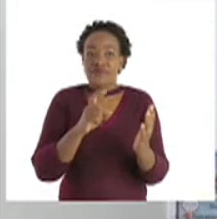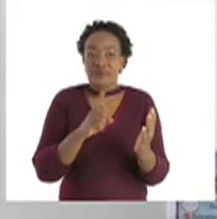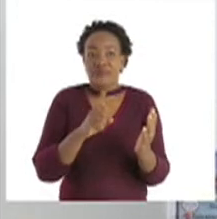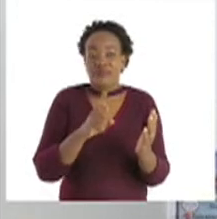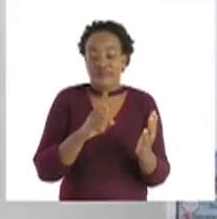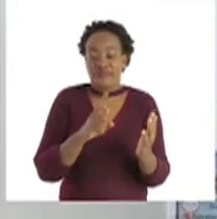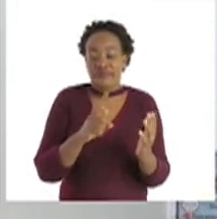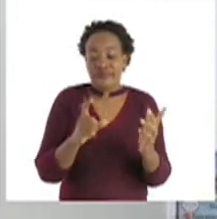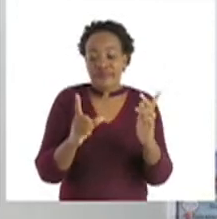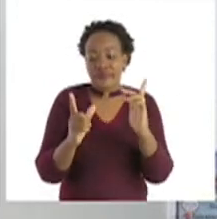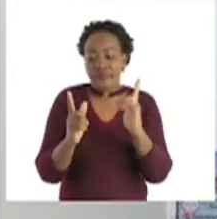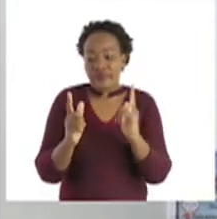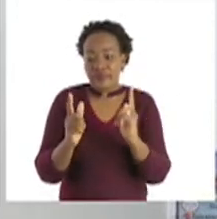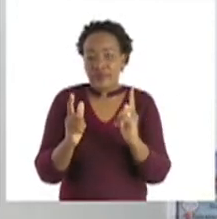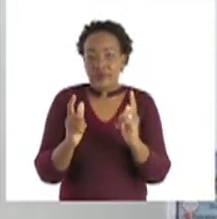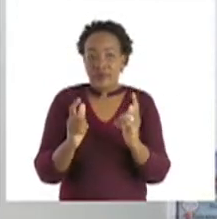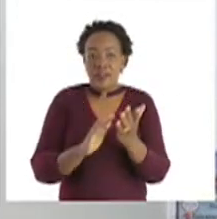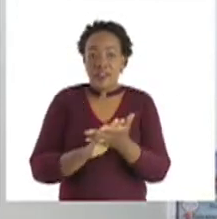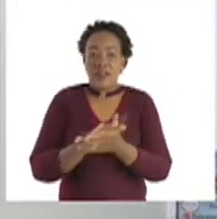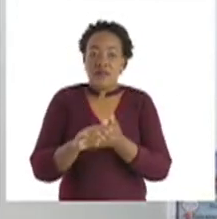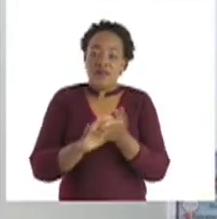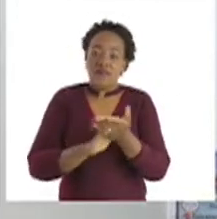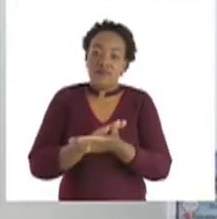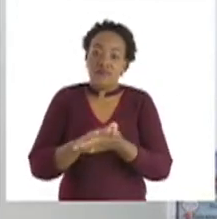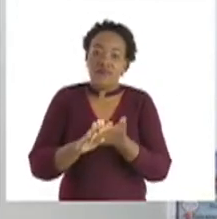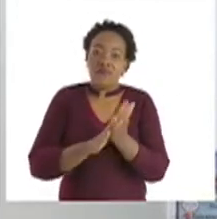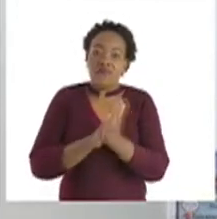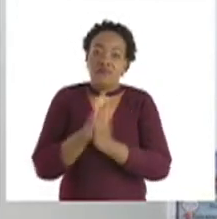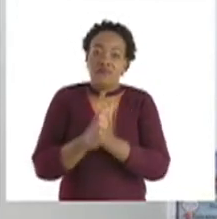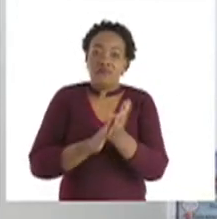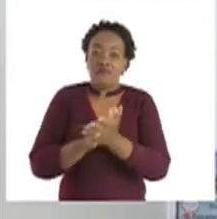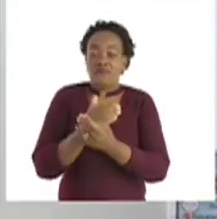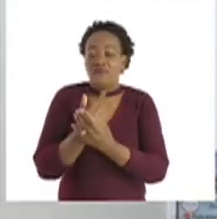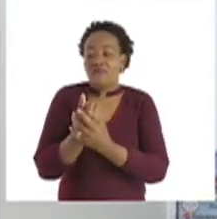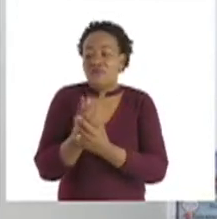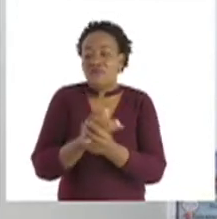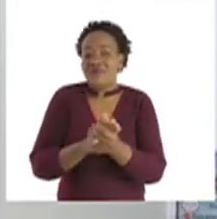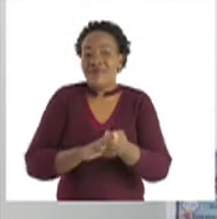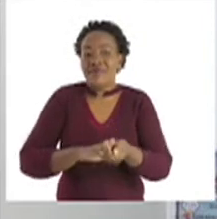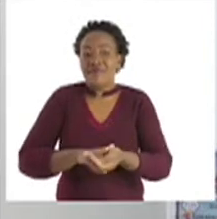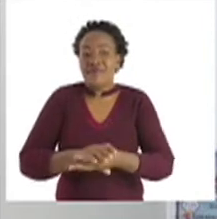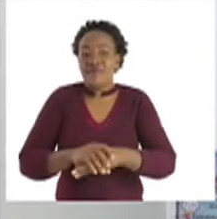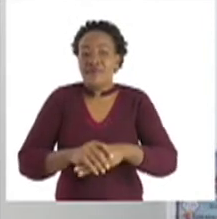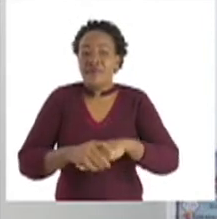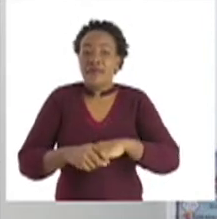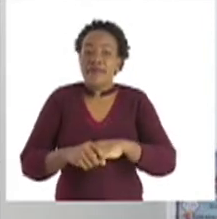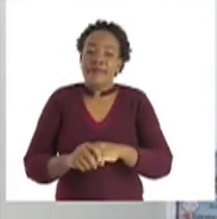We rub inside and outside.